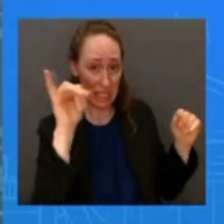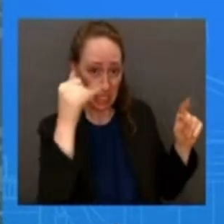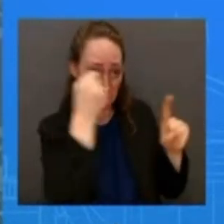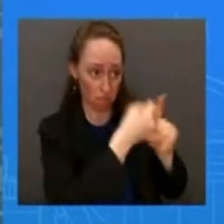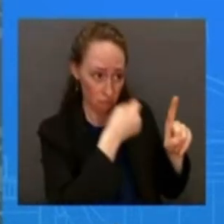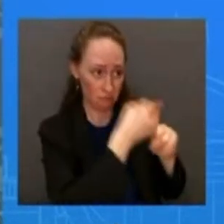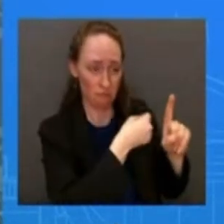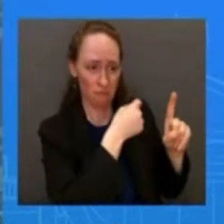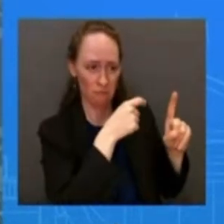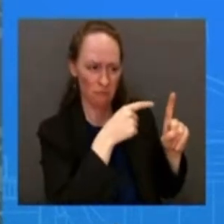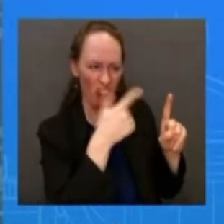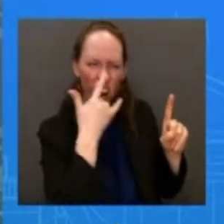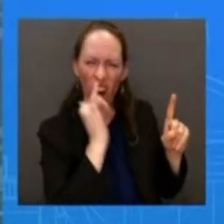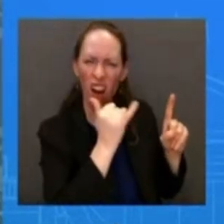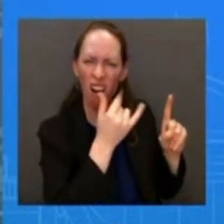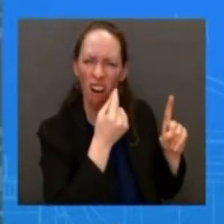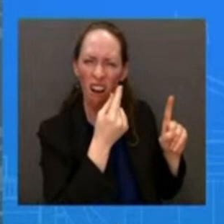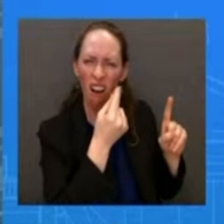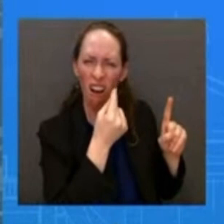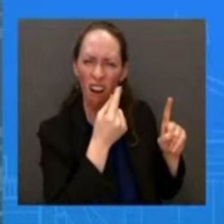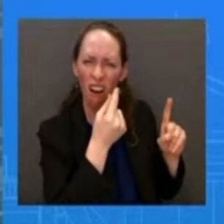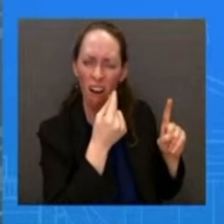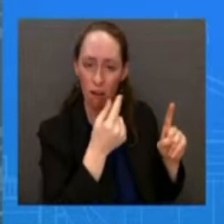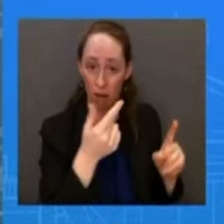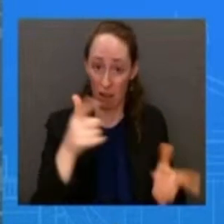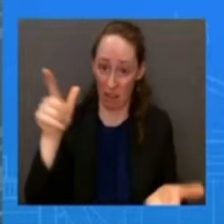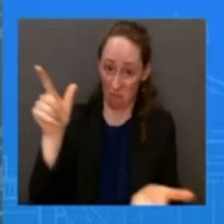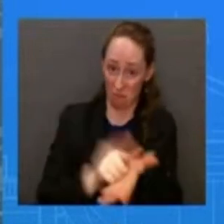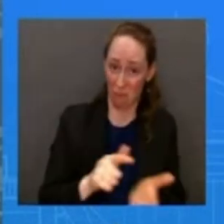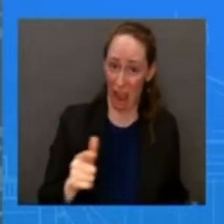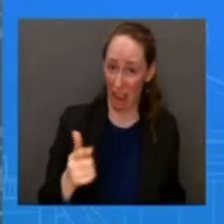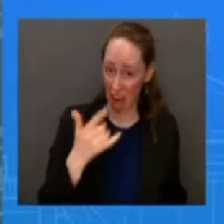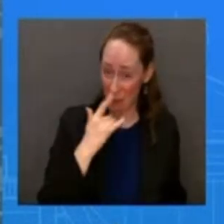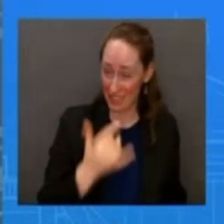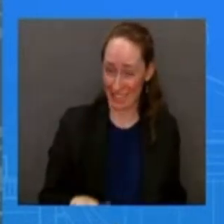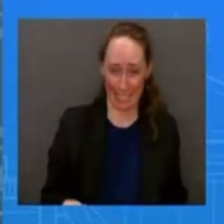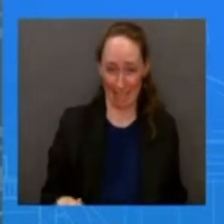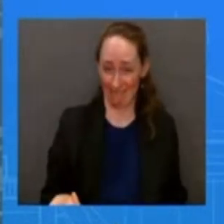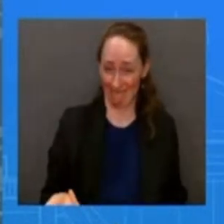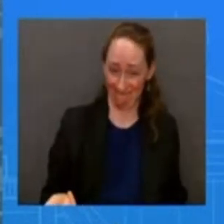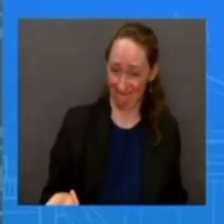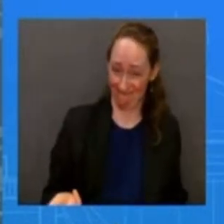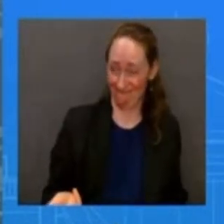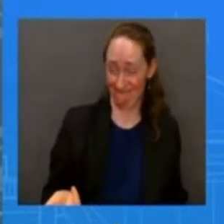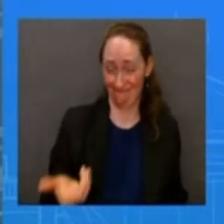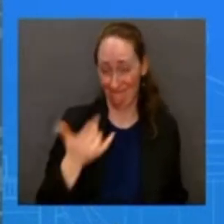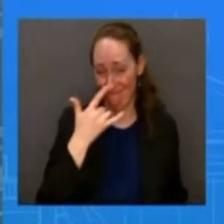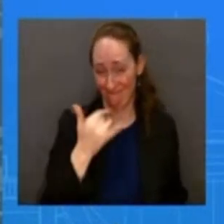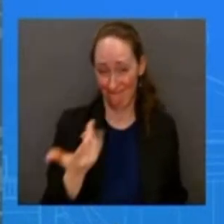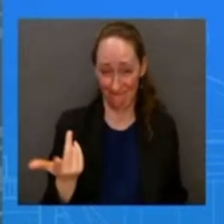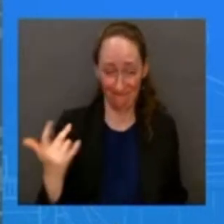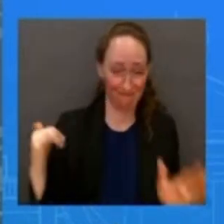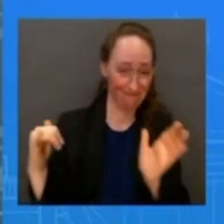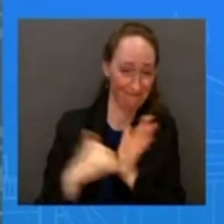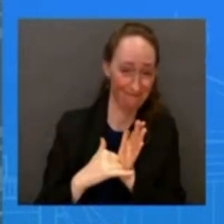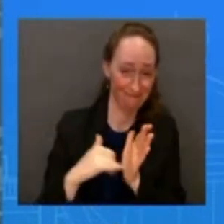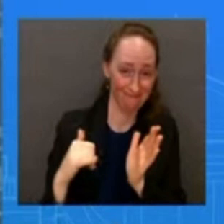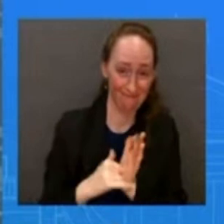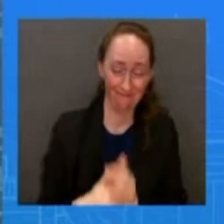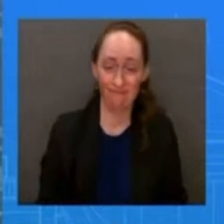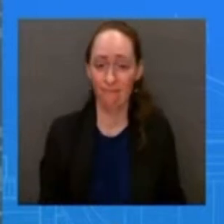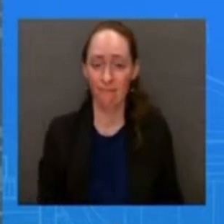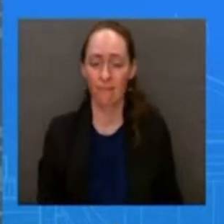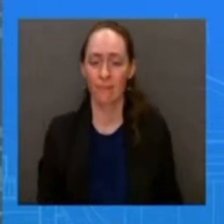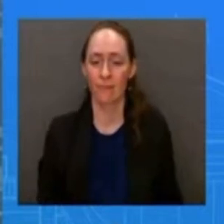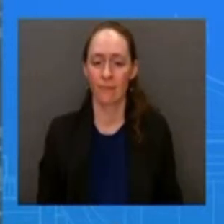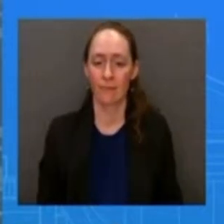that there was a bipartisan as you know the the community safety act that was passed many people did said that wouldn't happen and 30 years later after 30